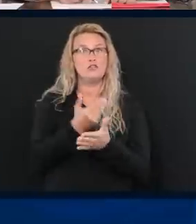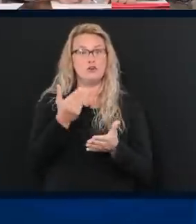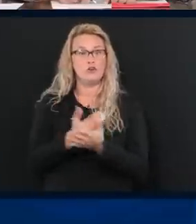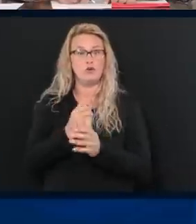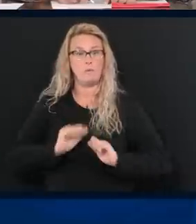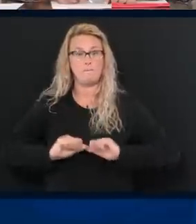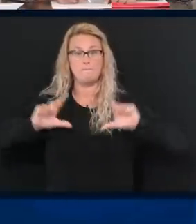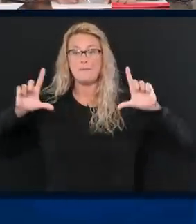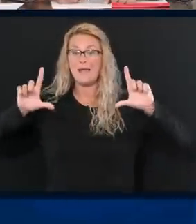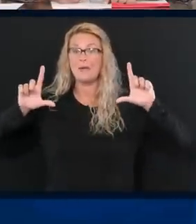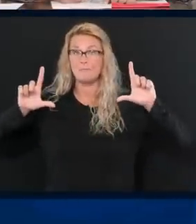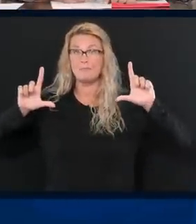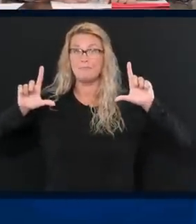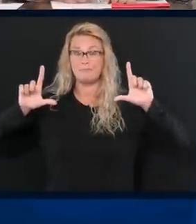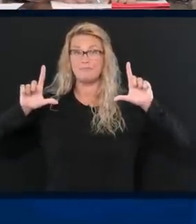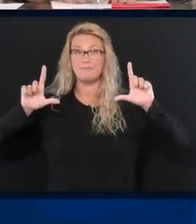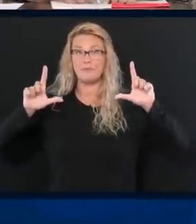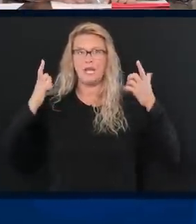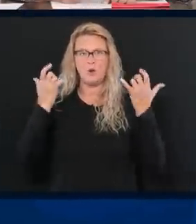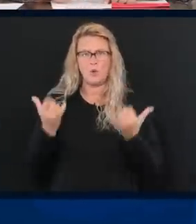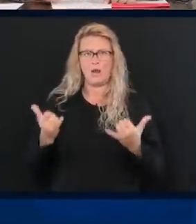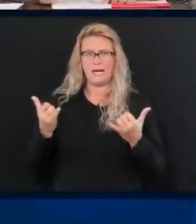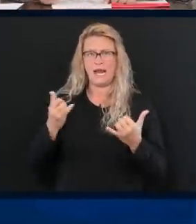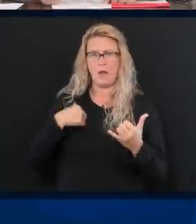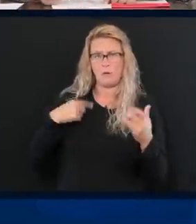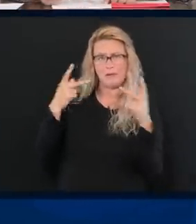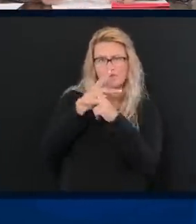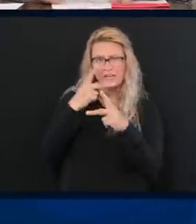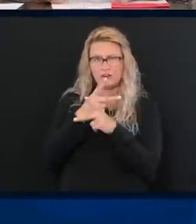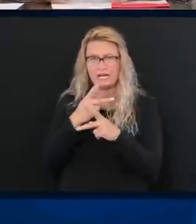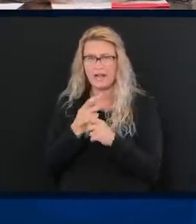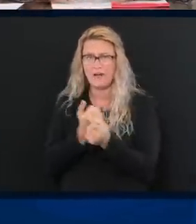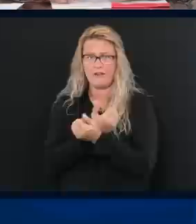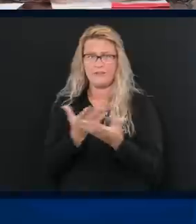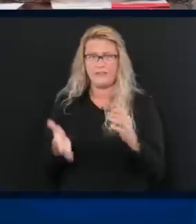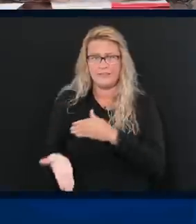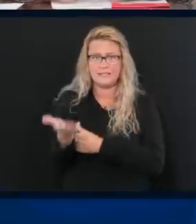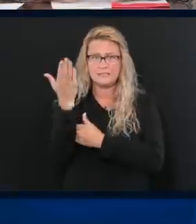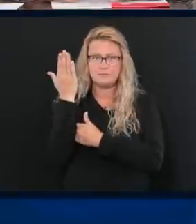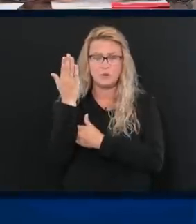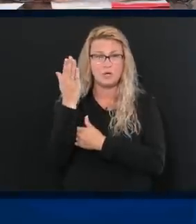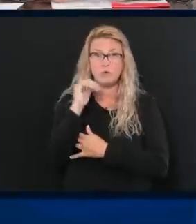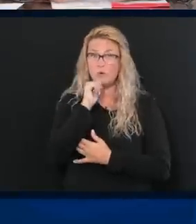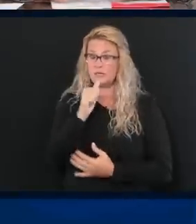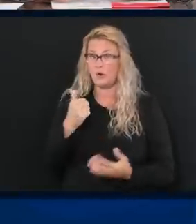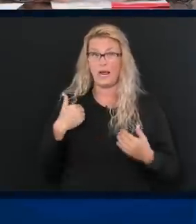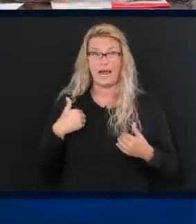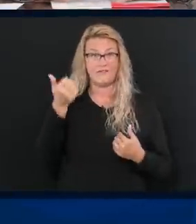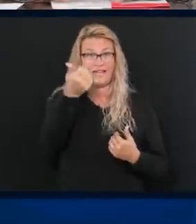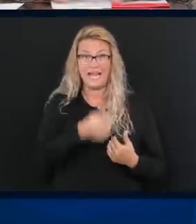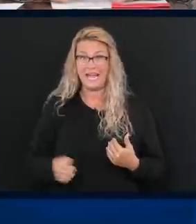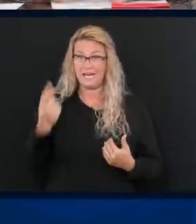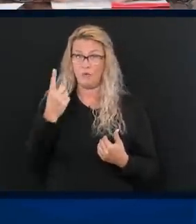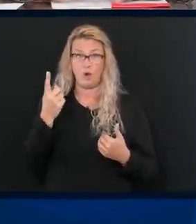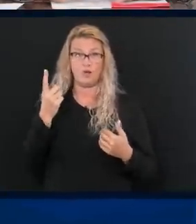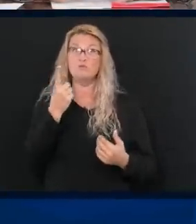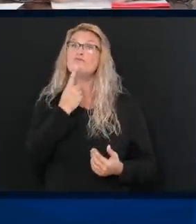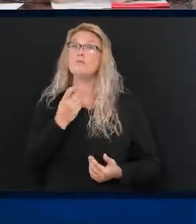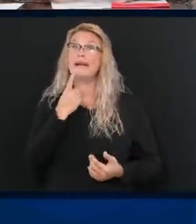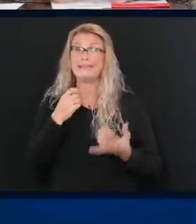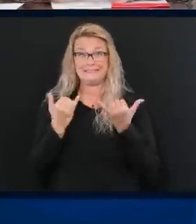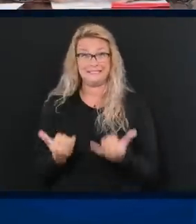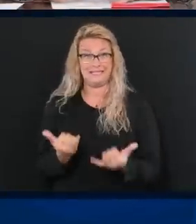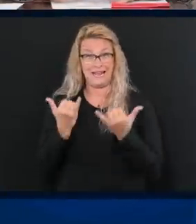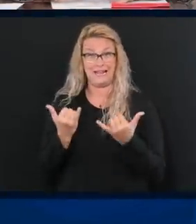came up, and that's what we've been spending a lot of time working on this morning and everything. We do not have any counties in the red. That's really